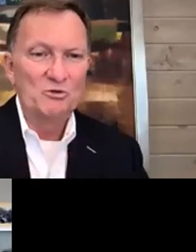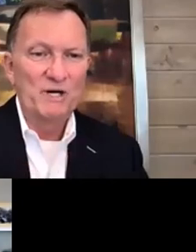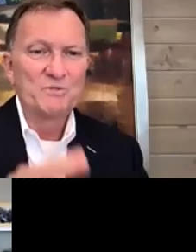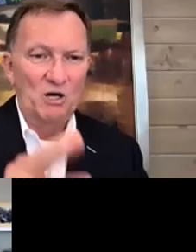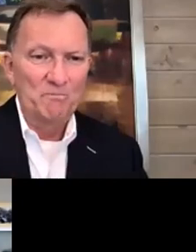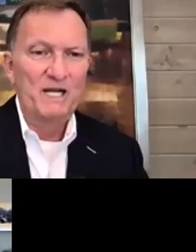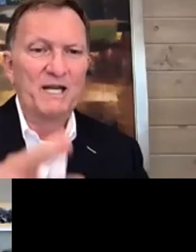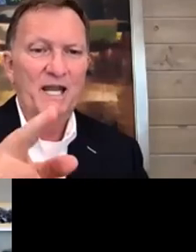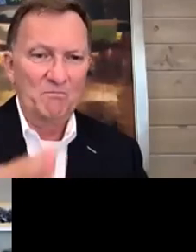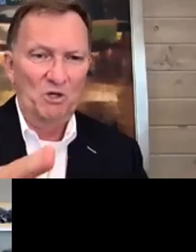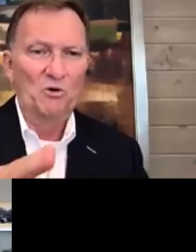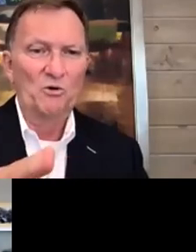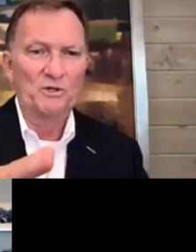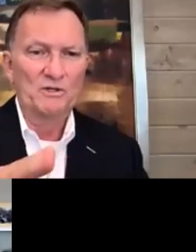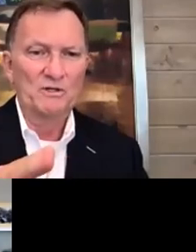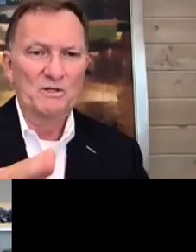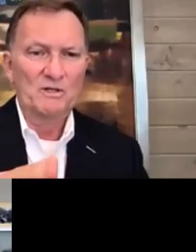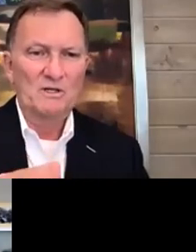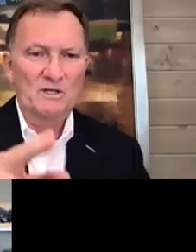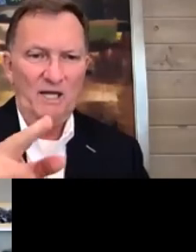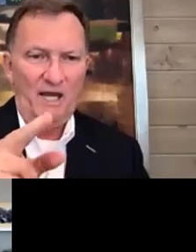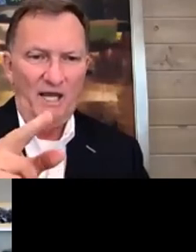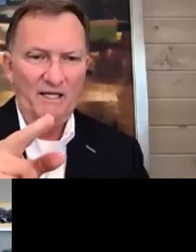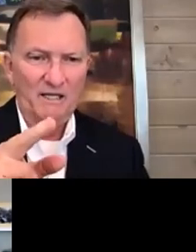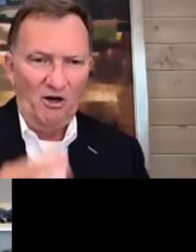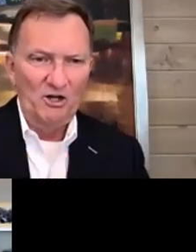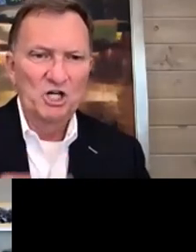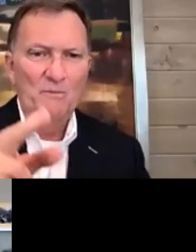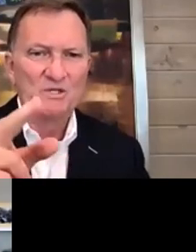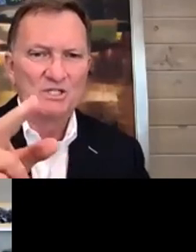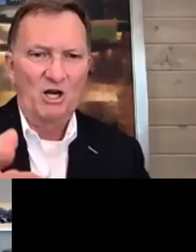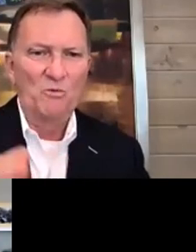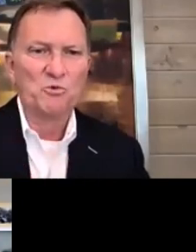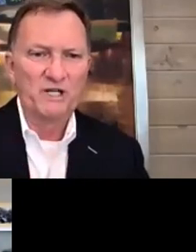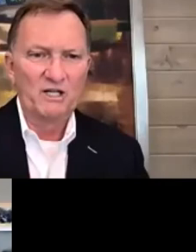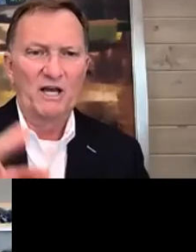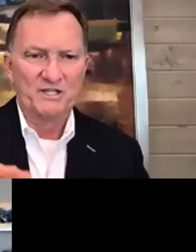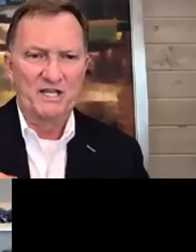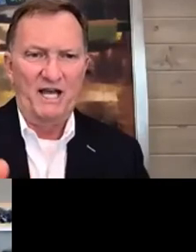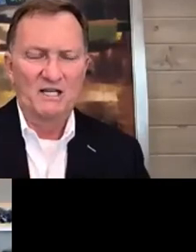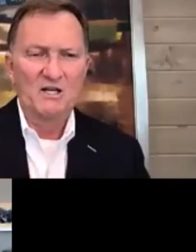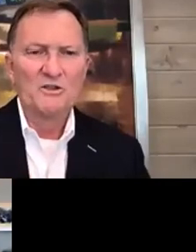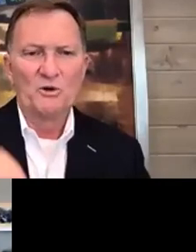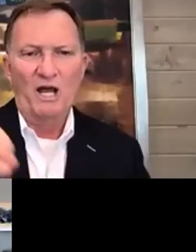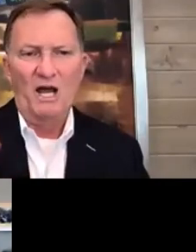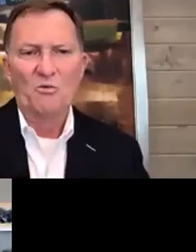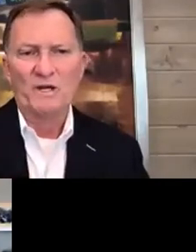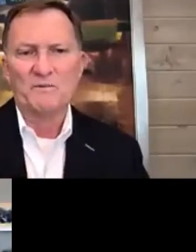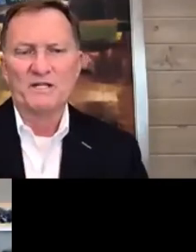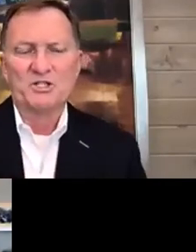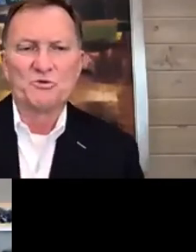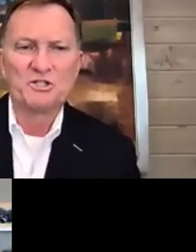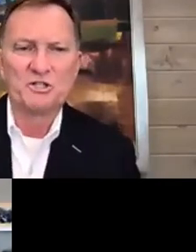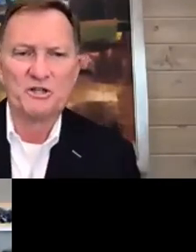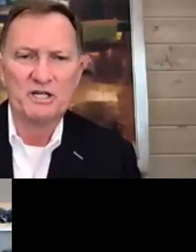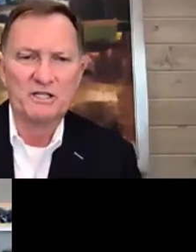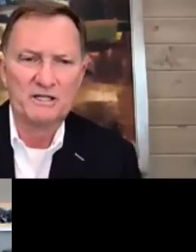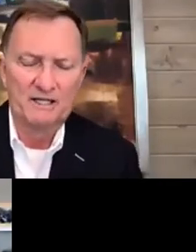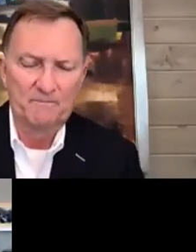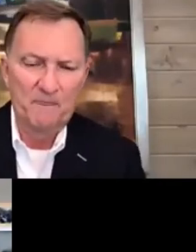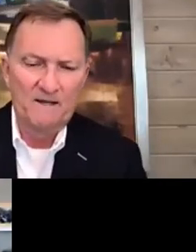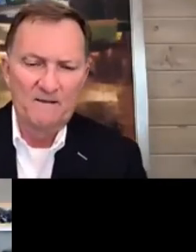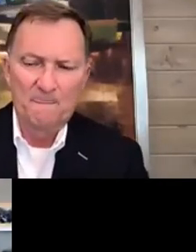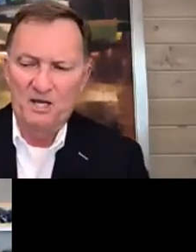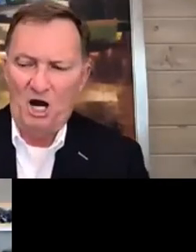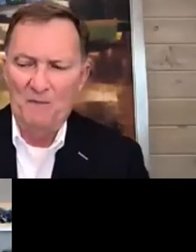Their dreams are big and bold. And our job is to help realize that through how we structure the